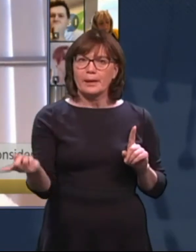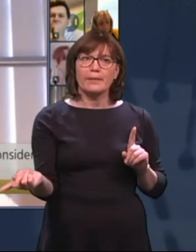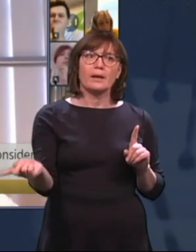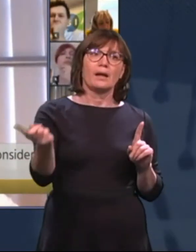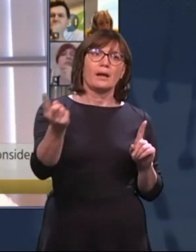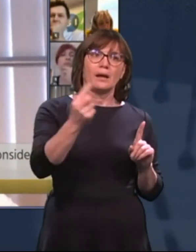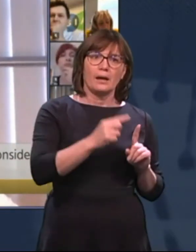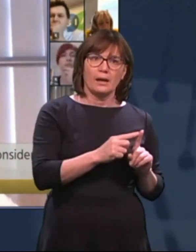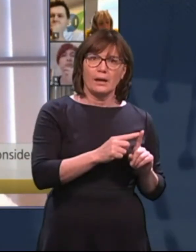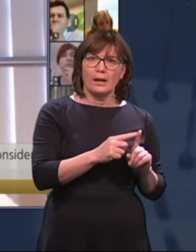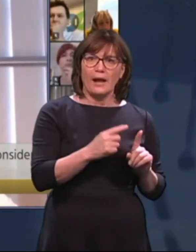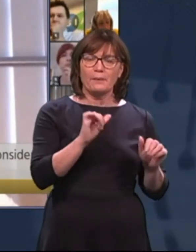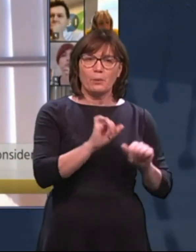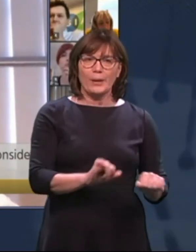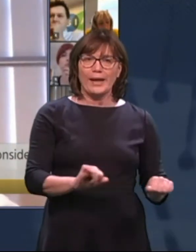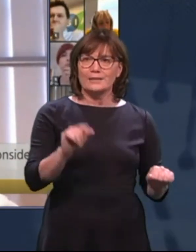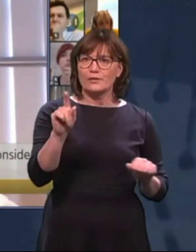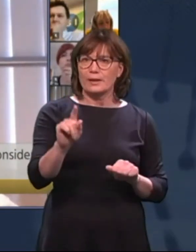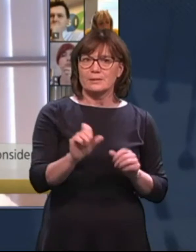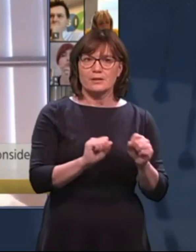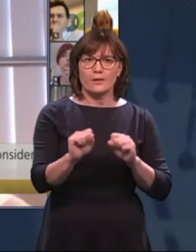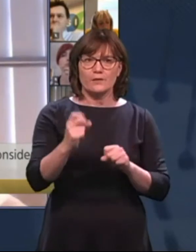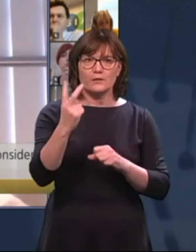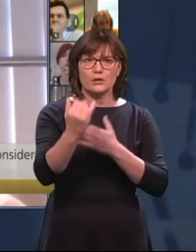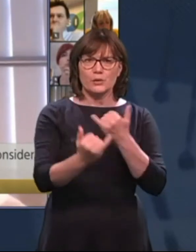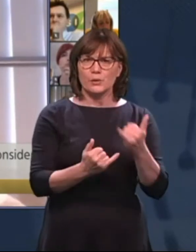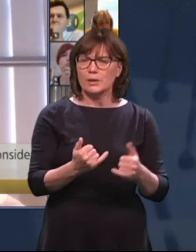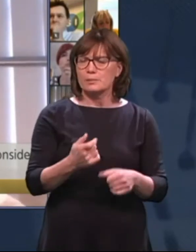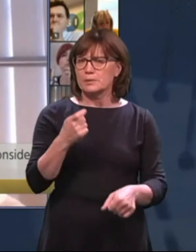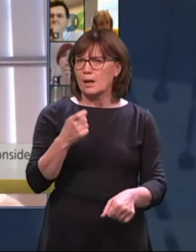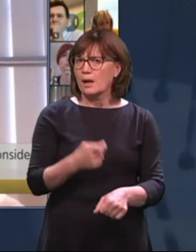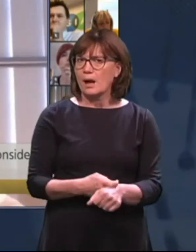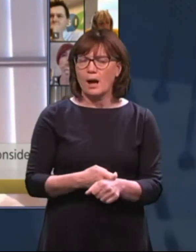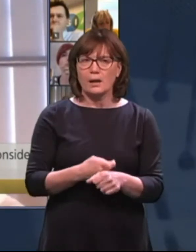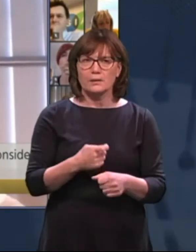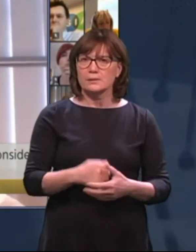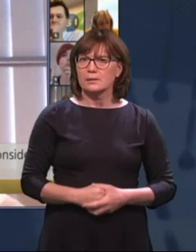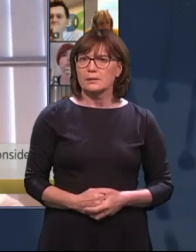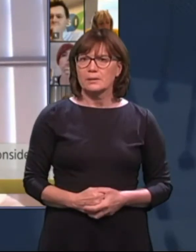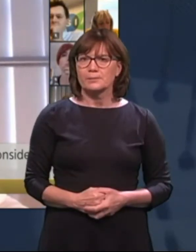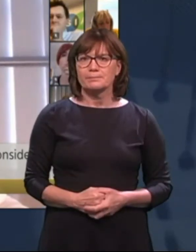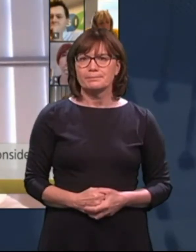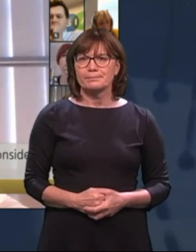over two years. So I'll leave it at that for now, Chair. Thank you so much.